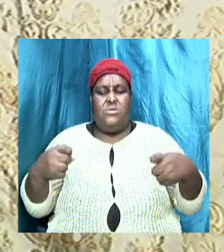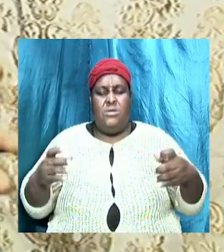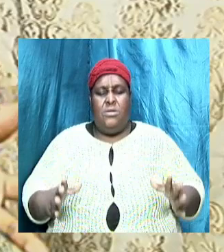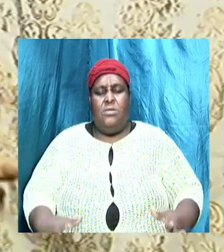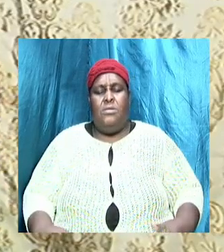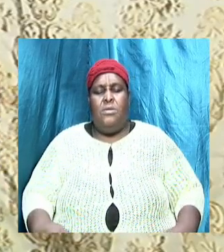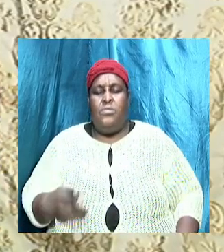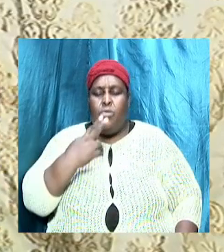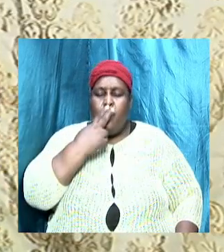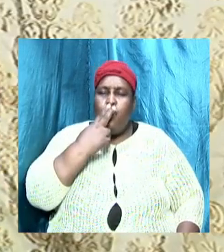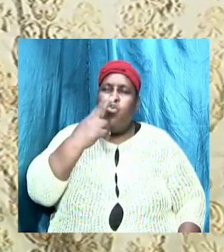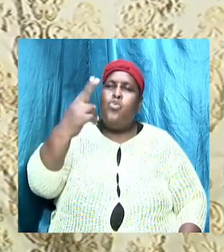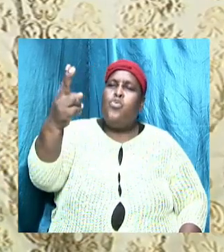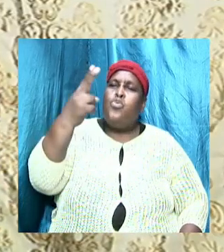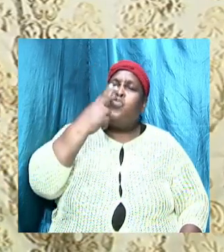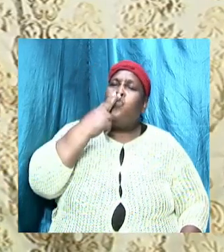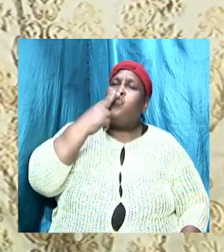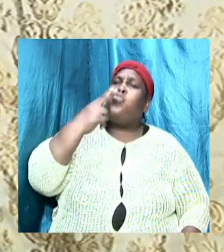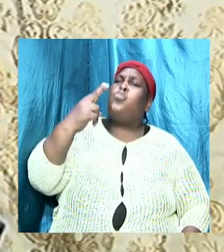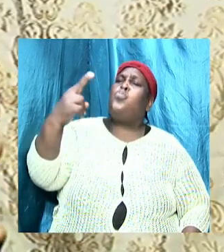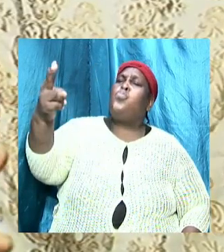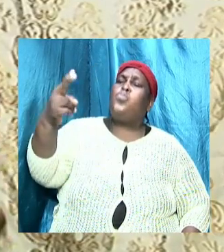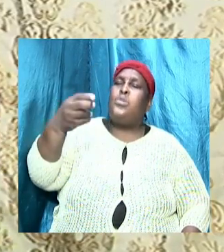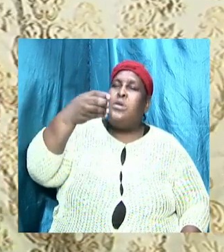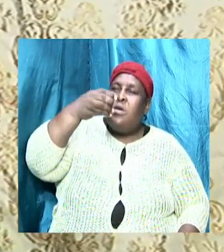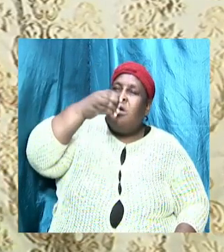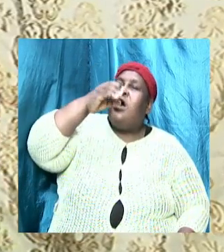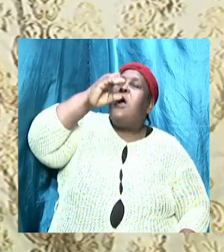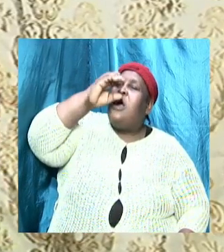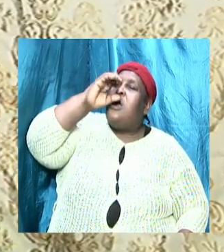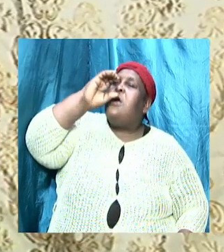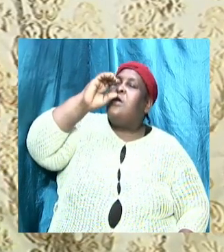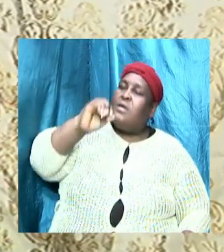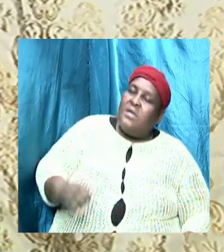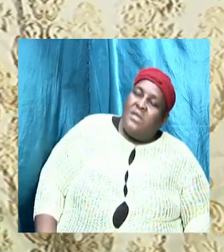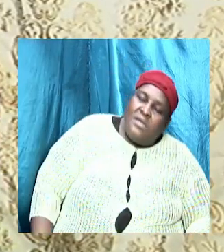smoke a spliff drink till they get drunk